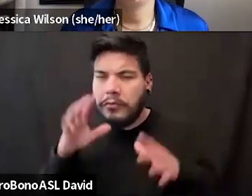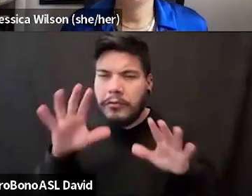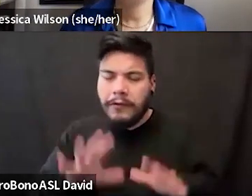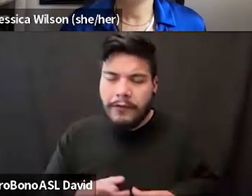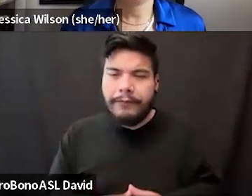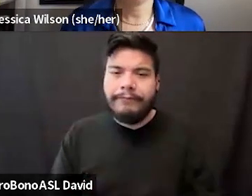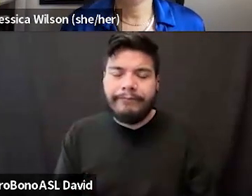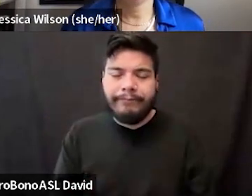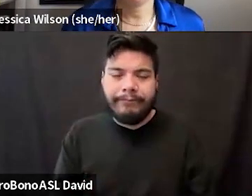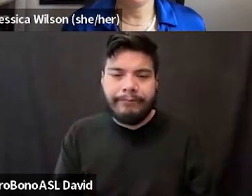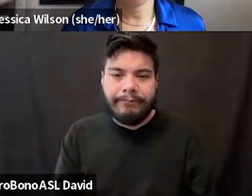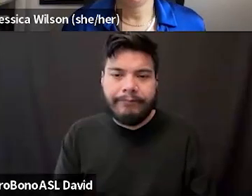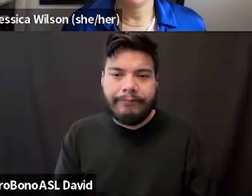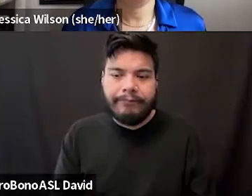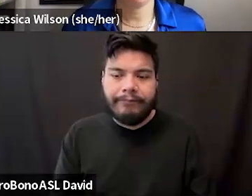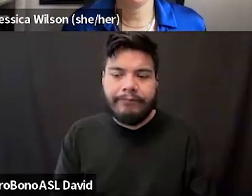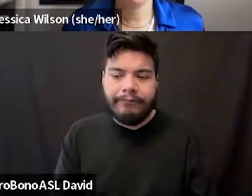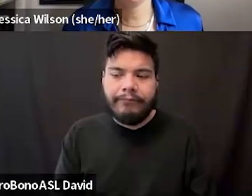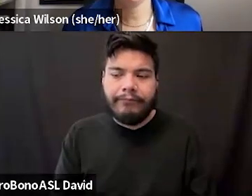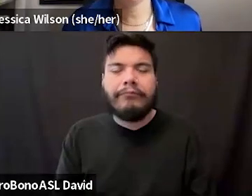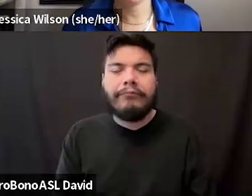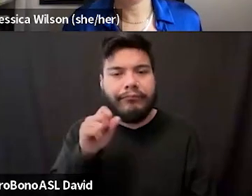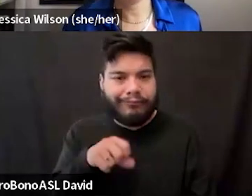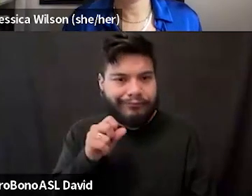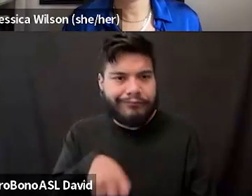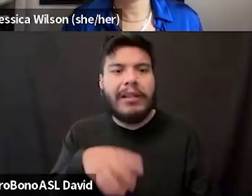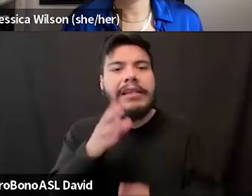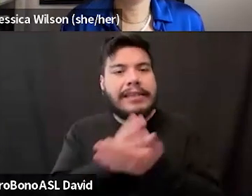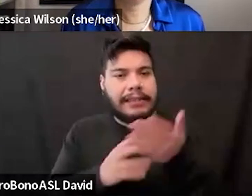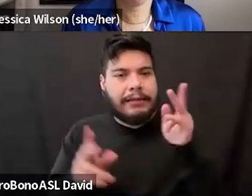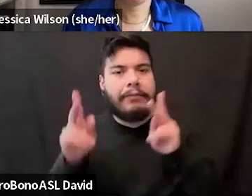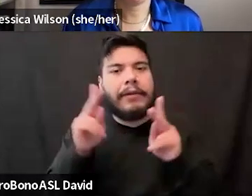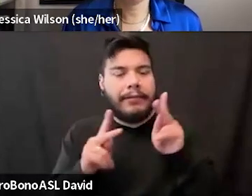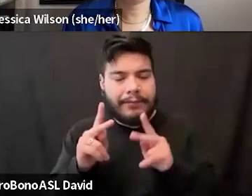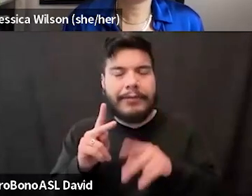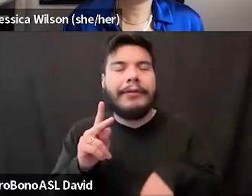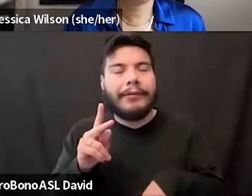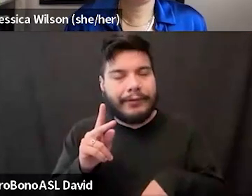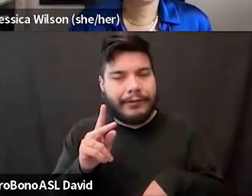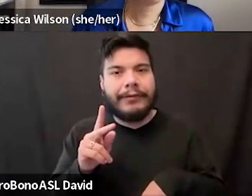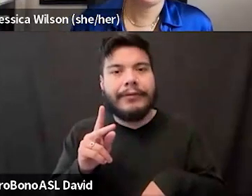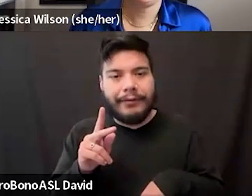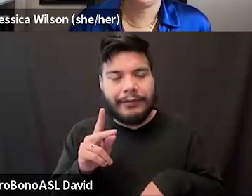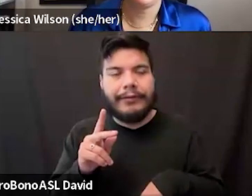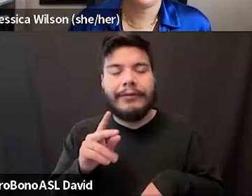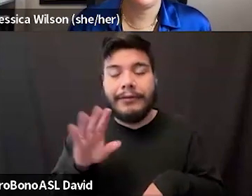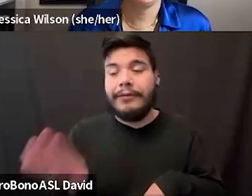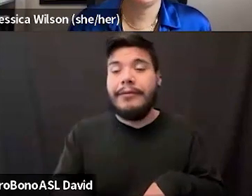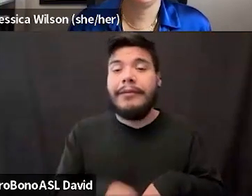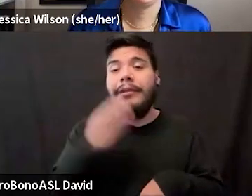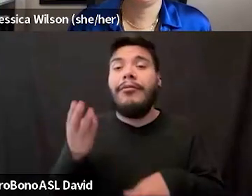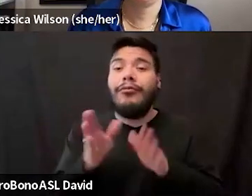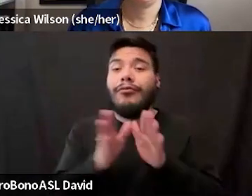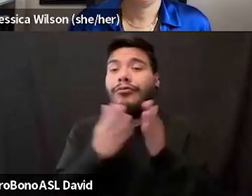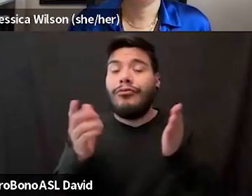I would say, yeah, that some people do take out the journal and literally rewrite it. I